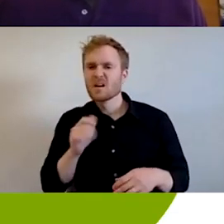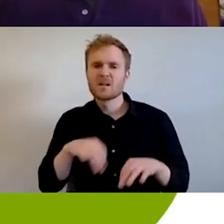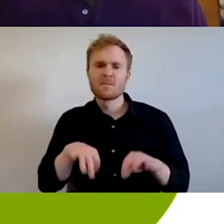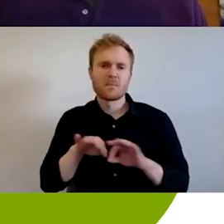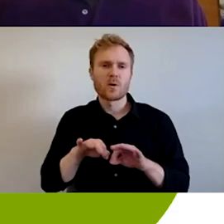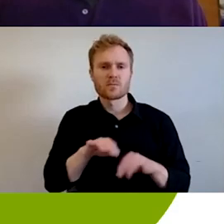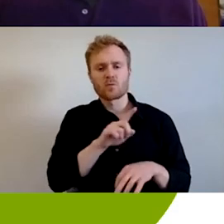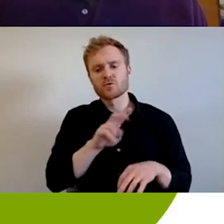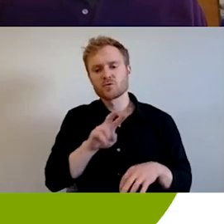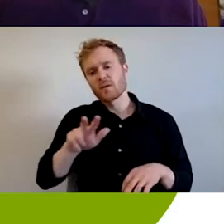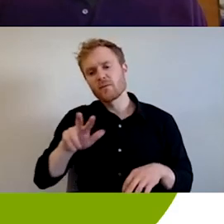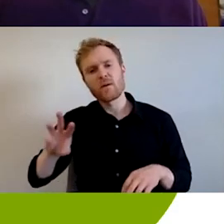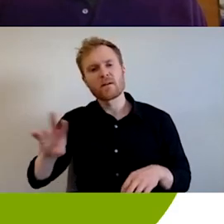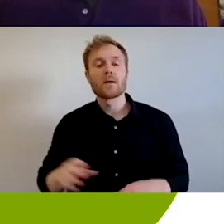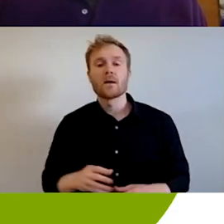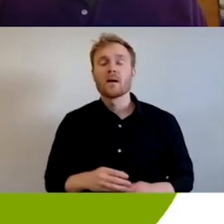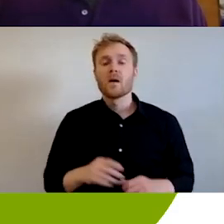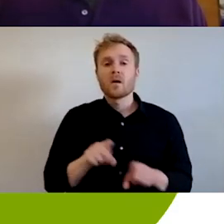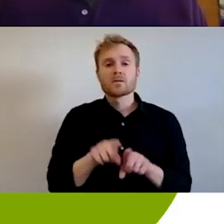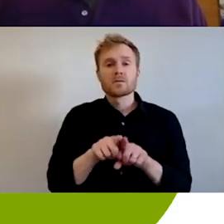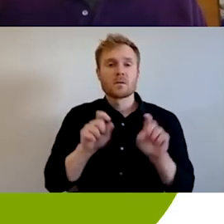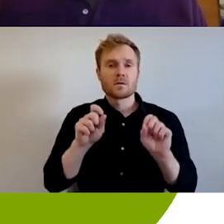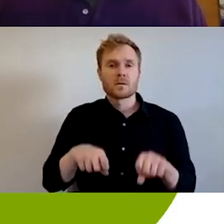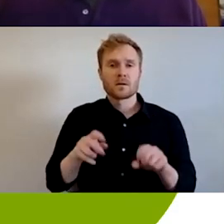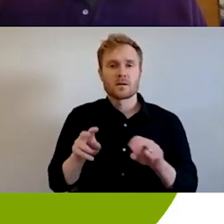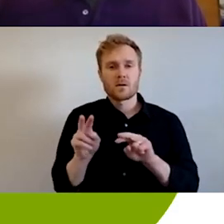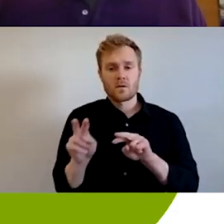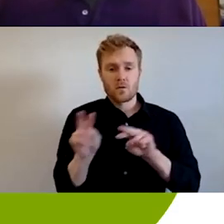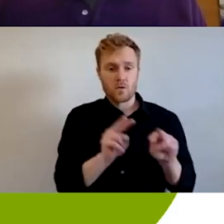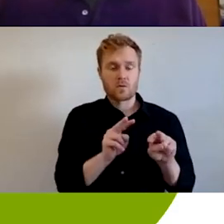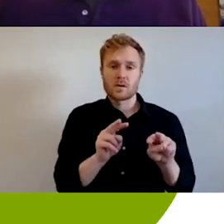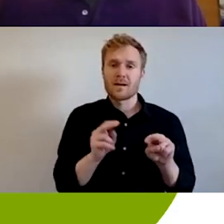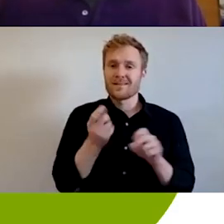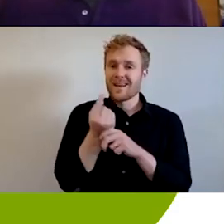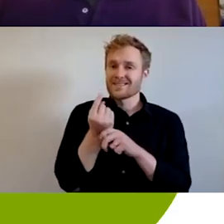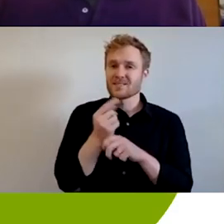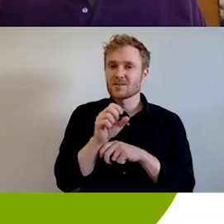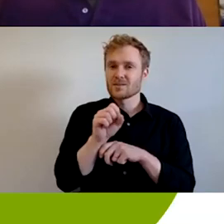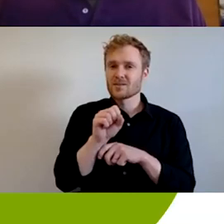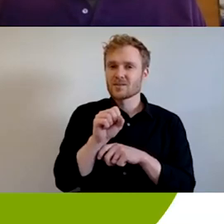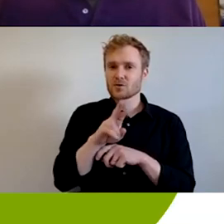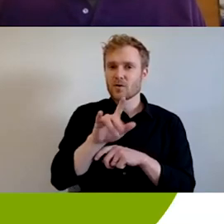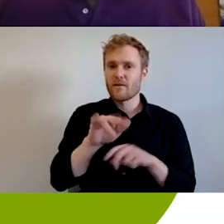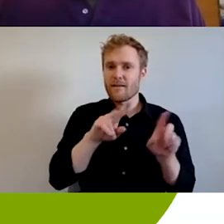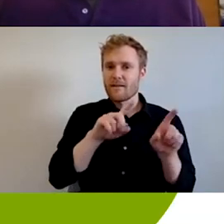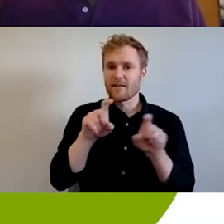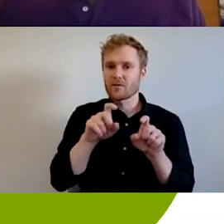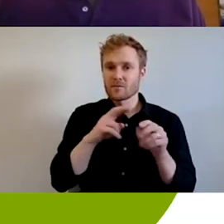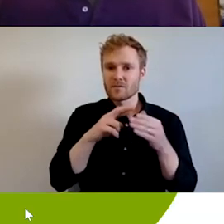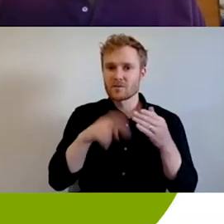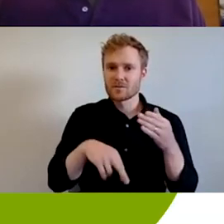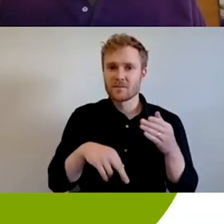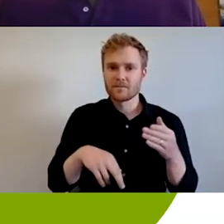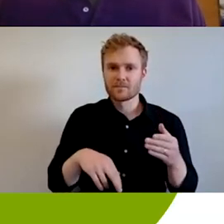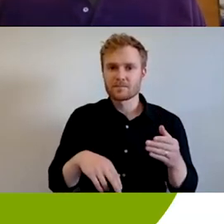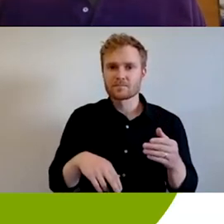We also just wanted to take a look at last year's survey results. They're on the right hand side, this pie graph. Um, they're kind of grouped by